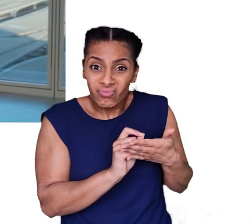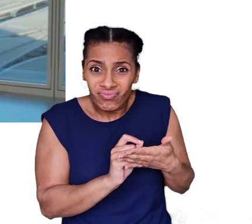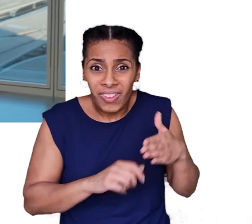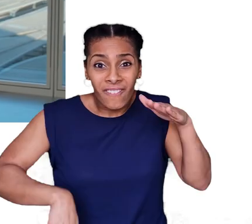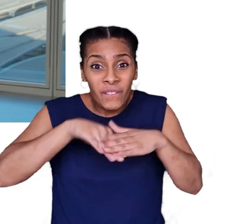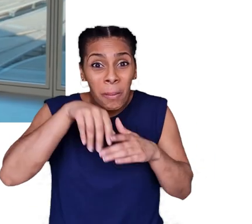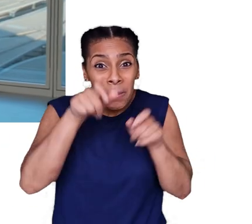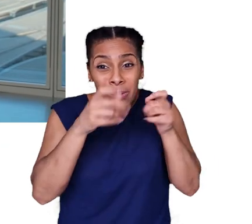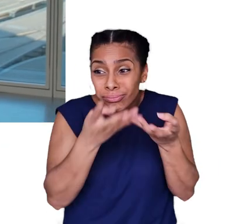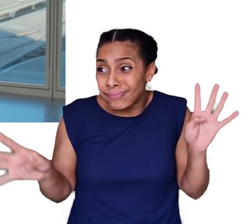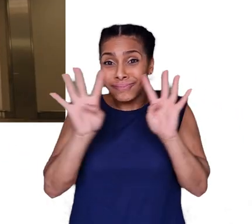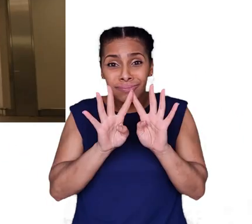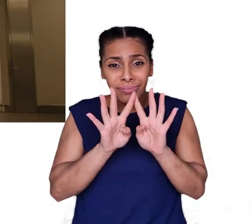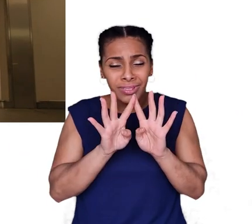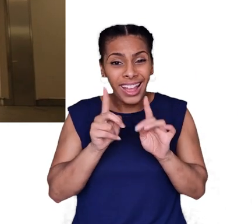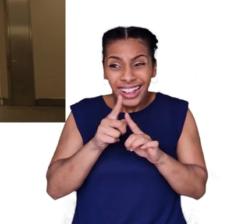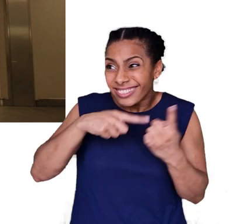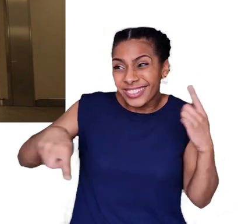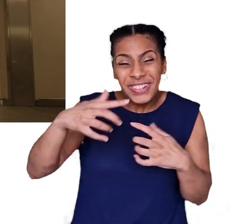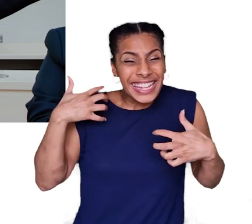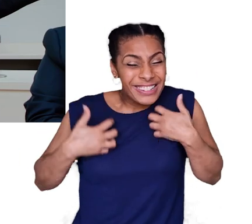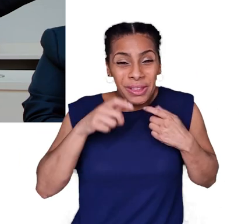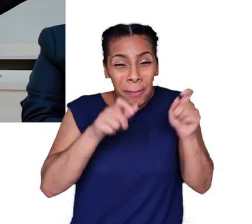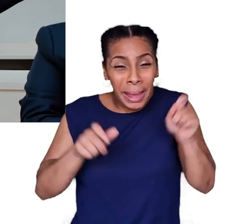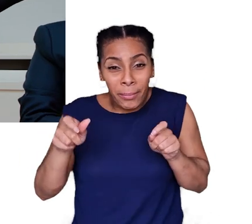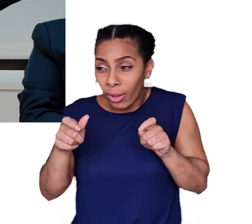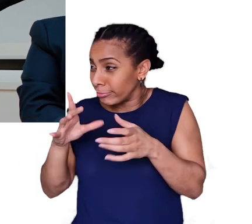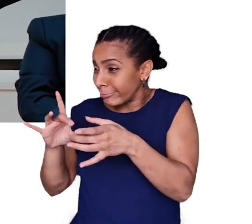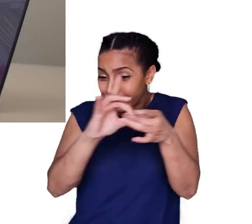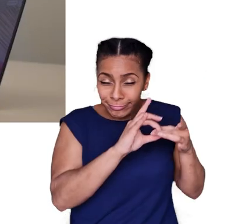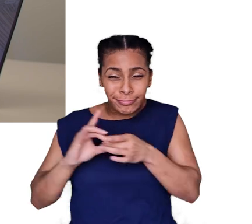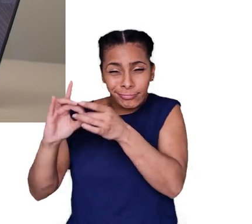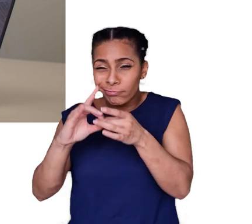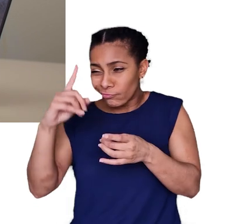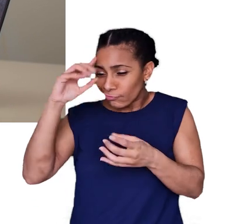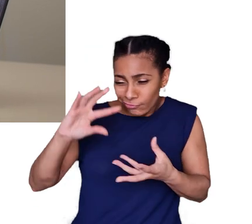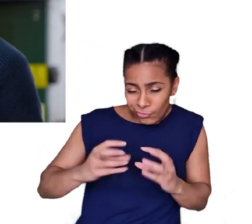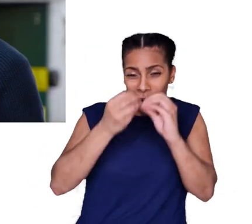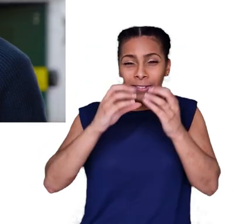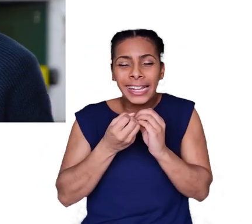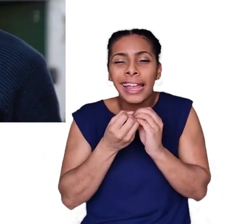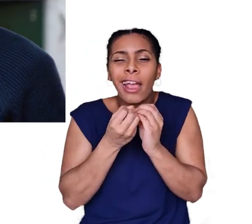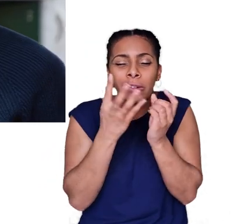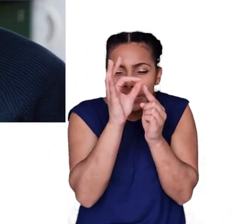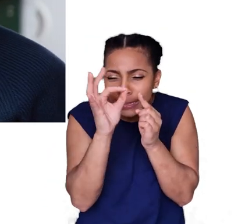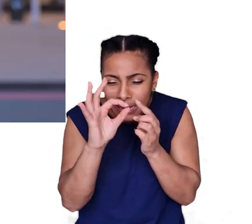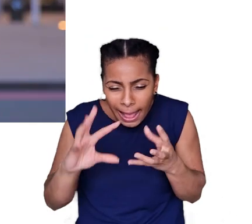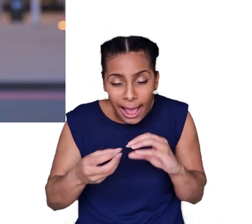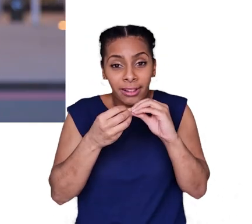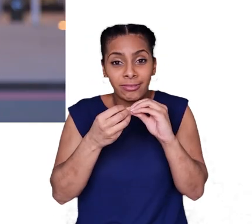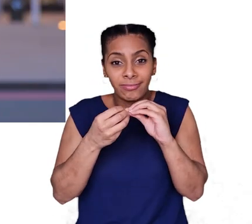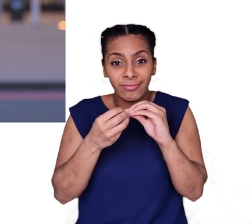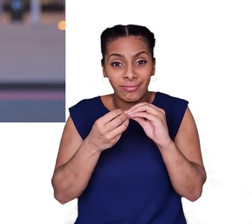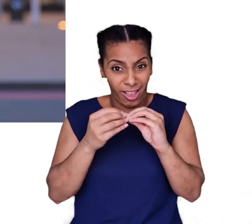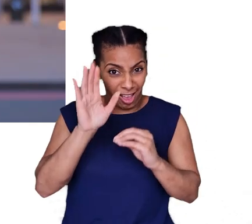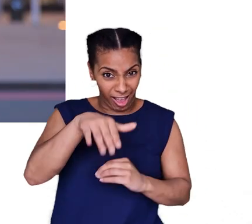people. And like genuinely really interesting people working together and crafting every single detail. Now I can say with like